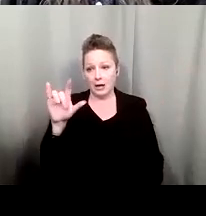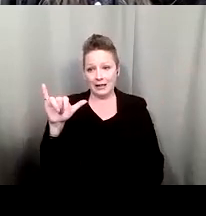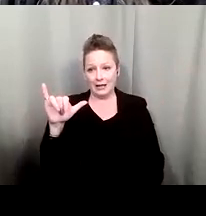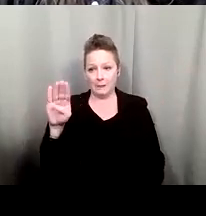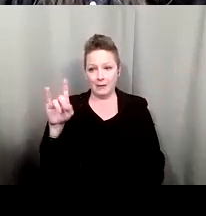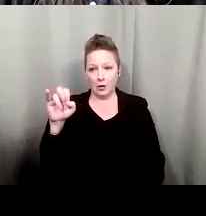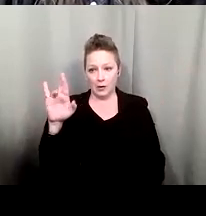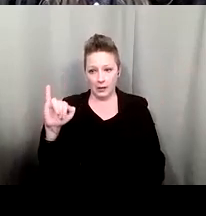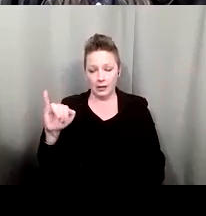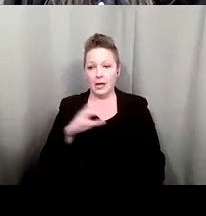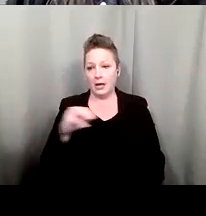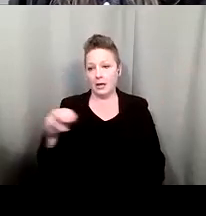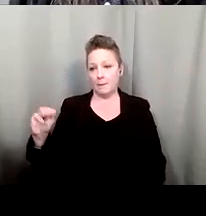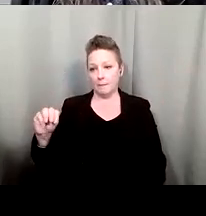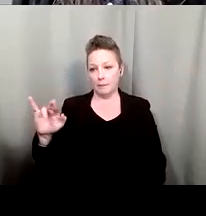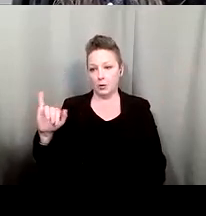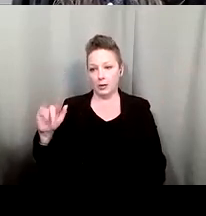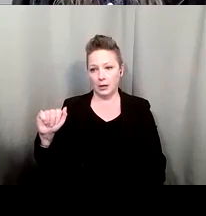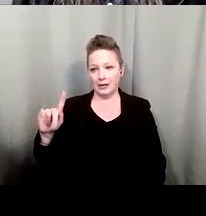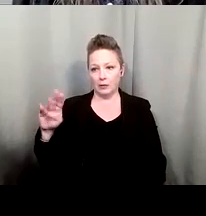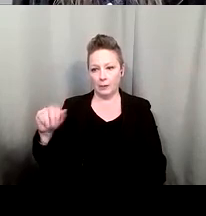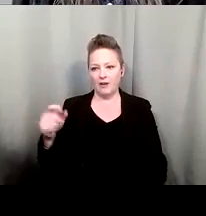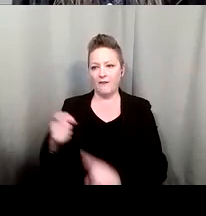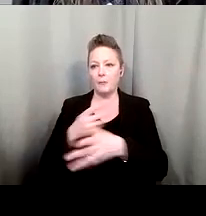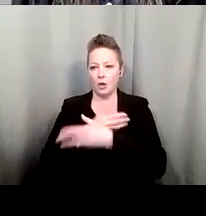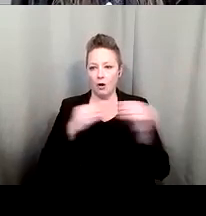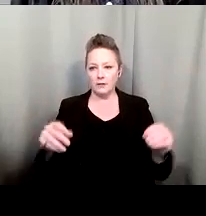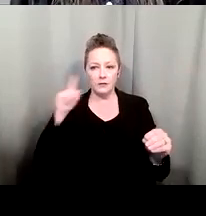and Maria Kilma from the Office for the Deaf and Hard of Hearing.